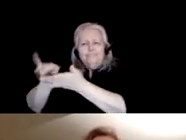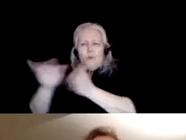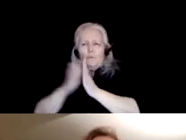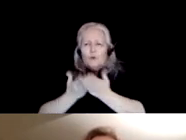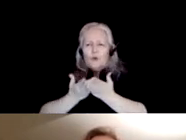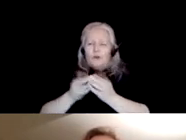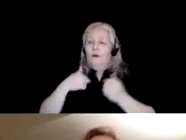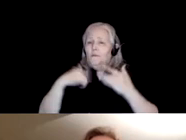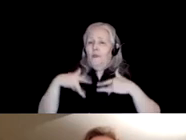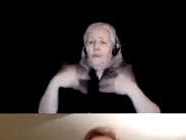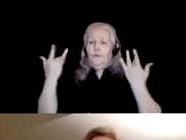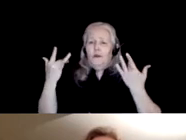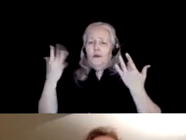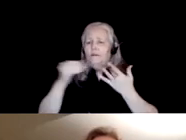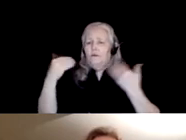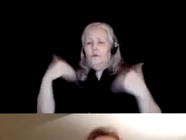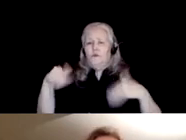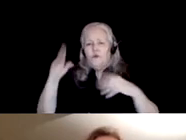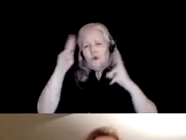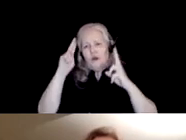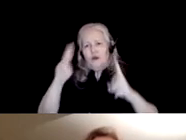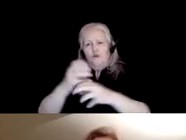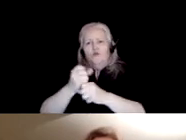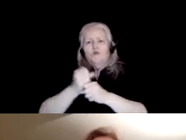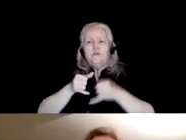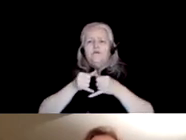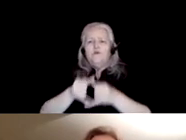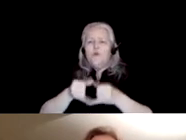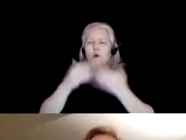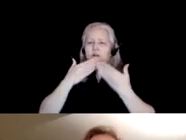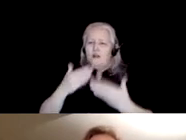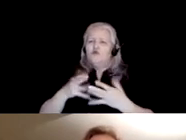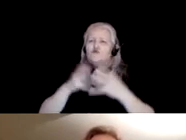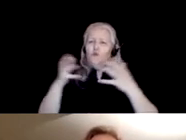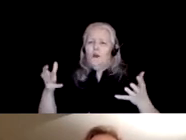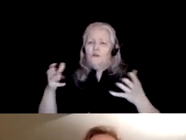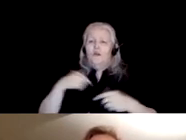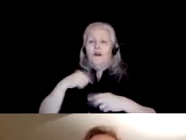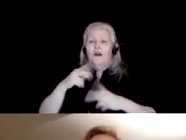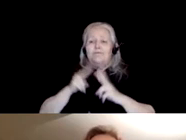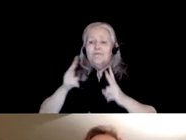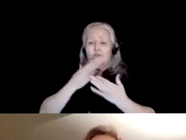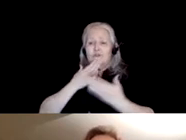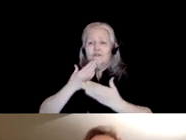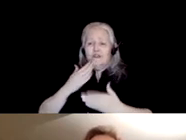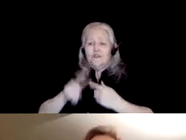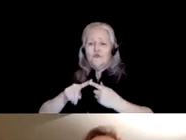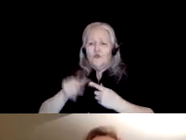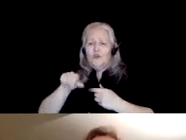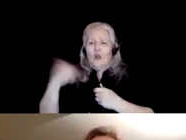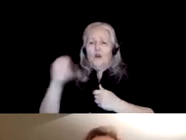delighted and deeply honored by this award thank you very much i am most grateful though to my co-authors